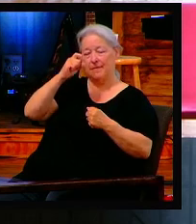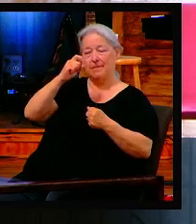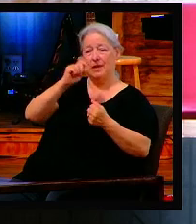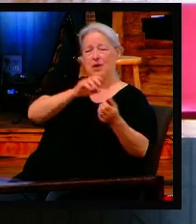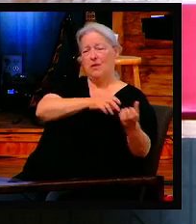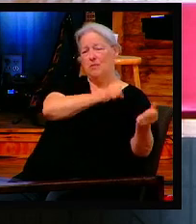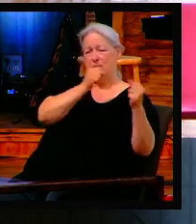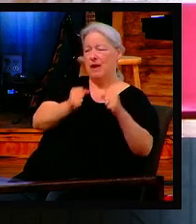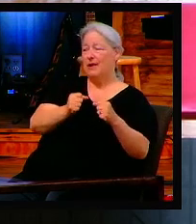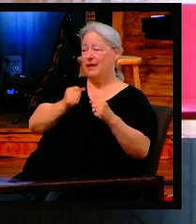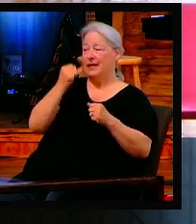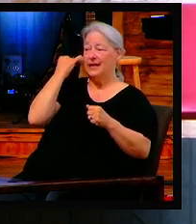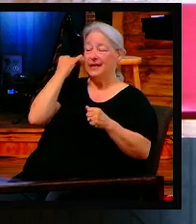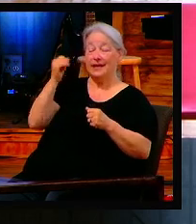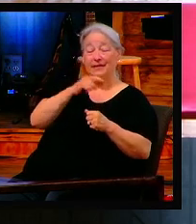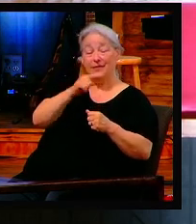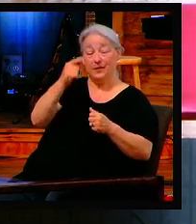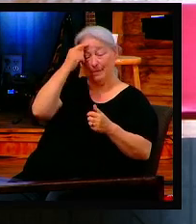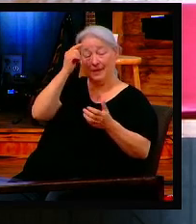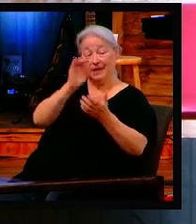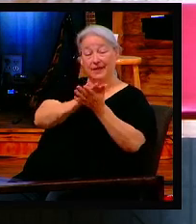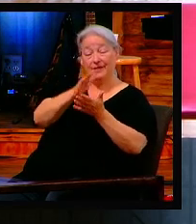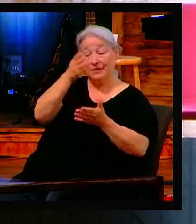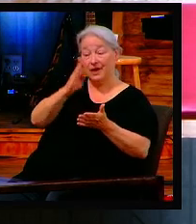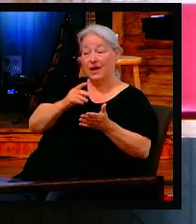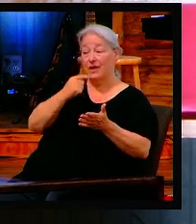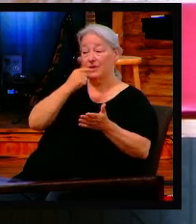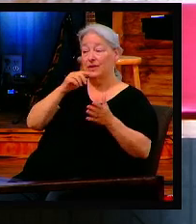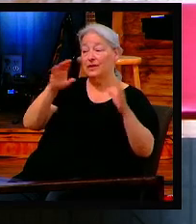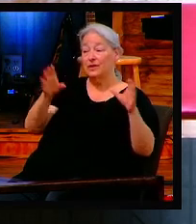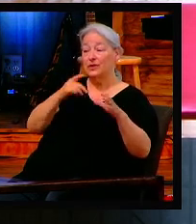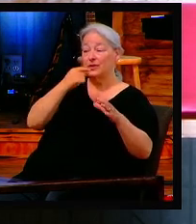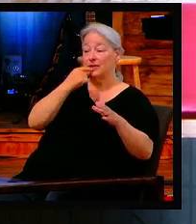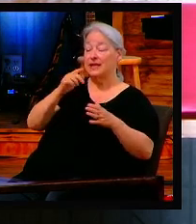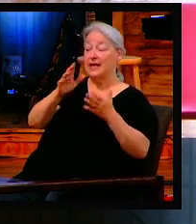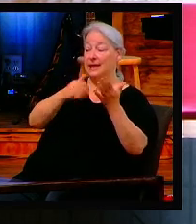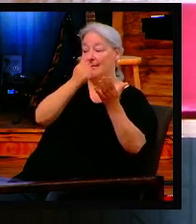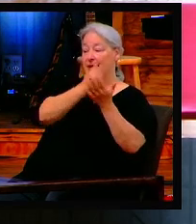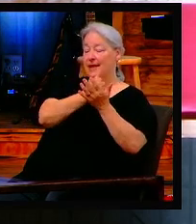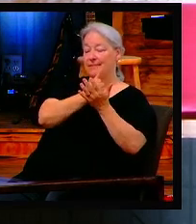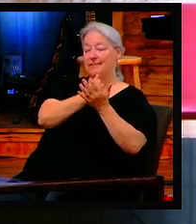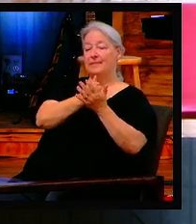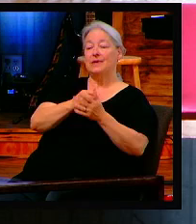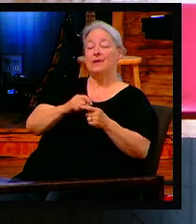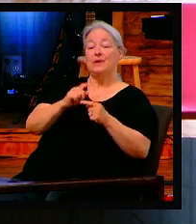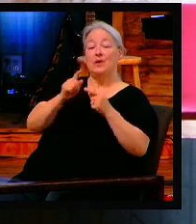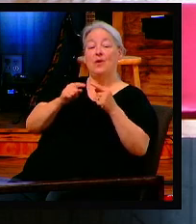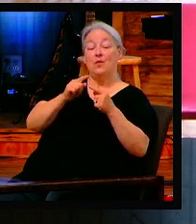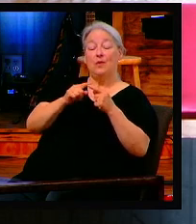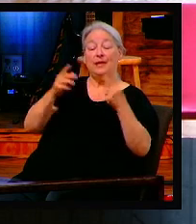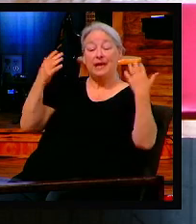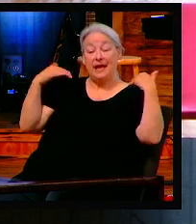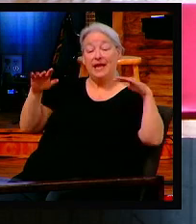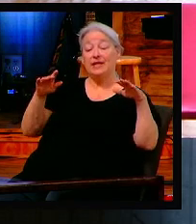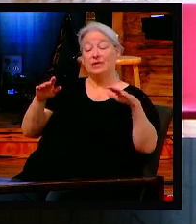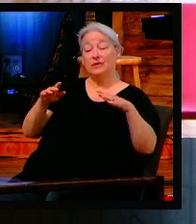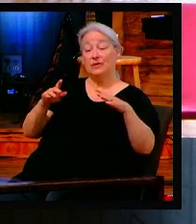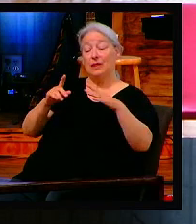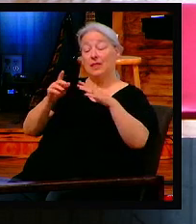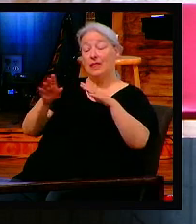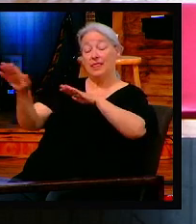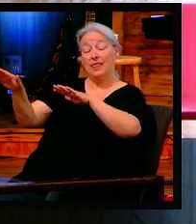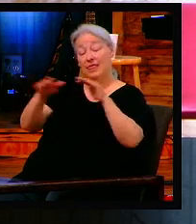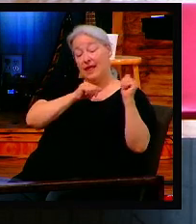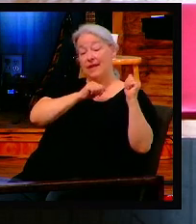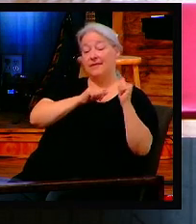God will do it. If you believe God will do it, say amen. And when, verse 7, when the angel who spoke to him had departed, Cornelius called two of